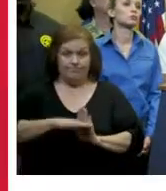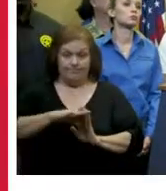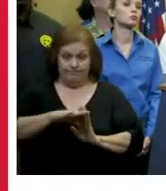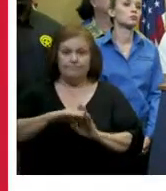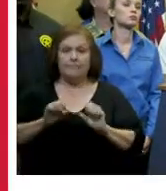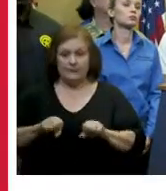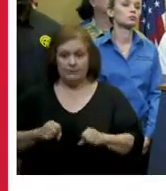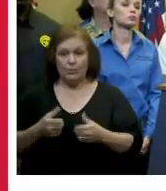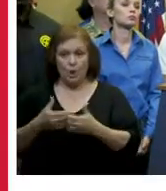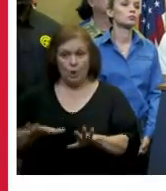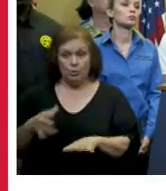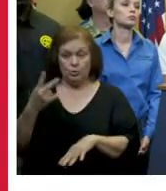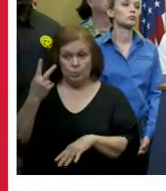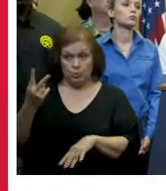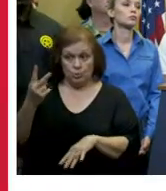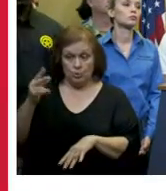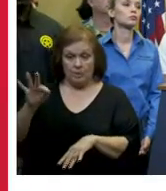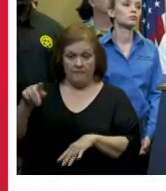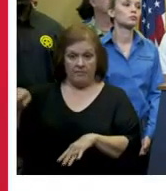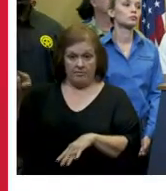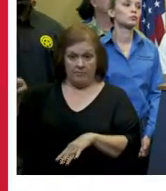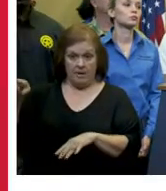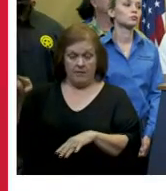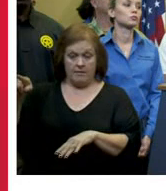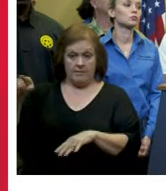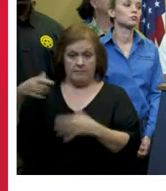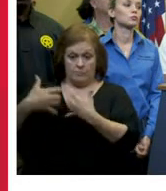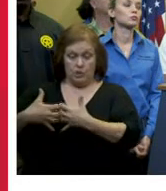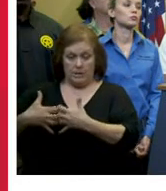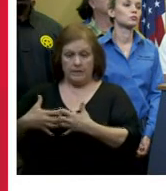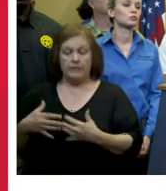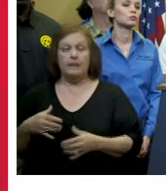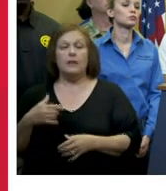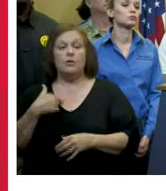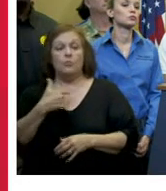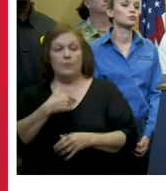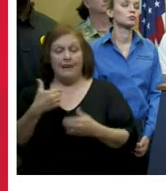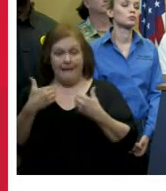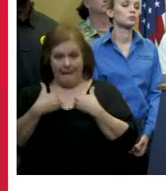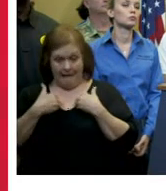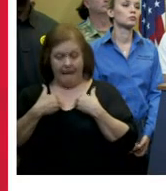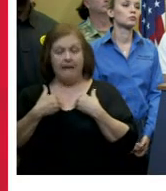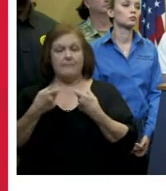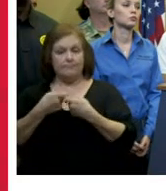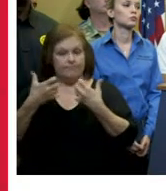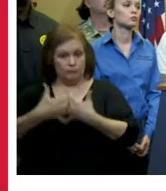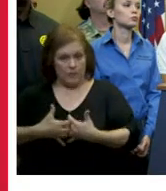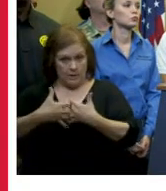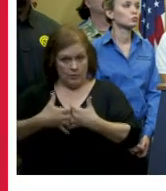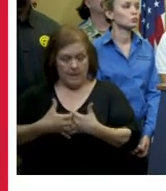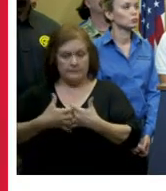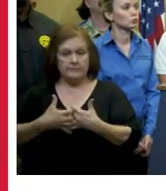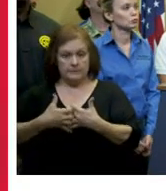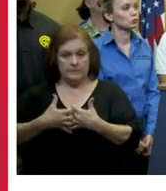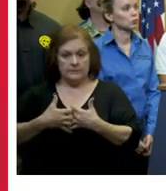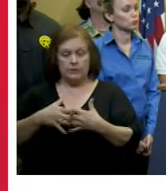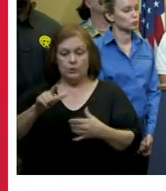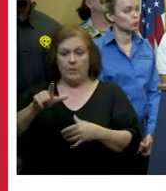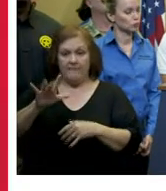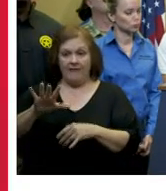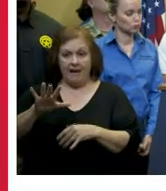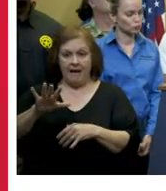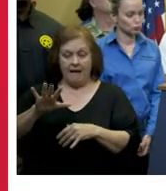in reaction to that and again proactively we do have a generator that is able to generate 25 hertz